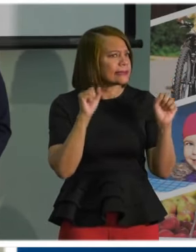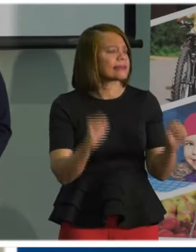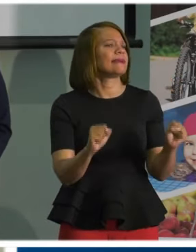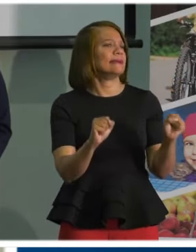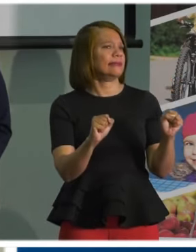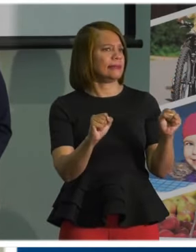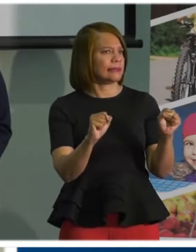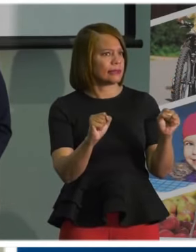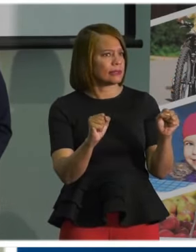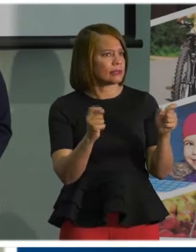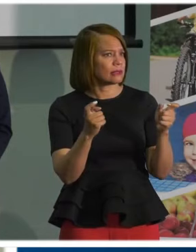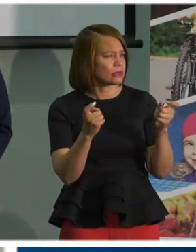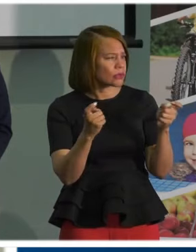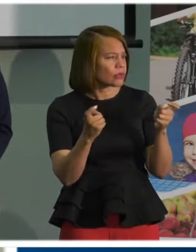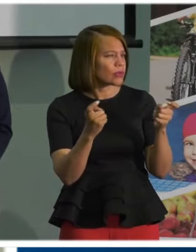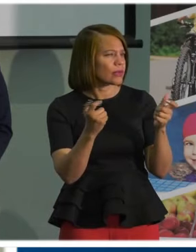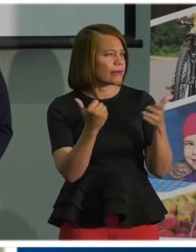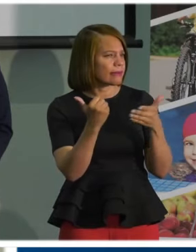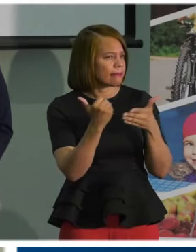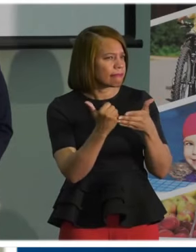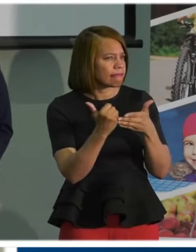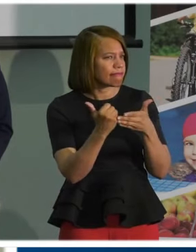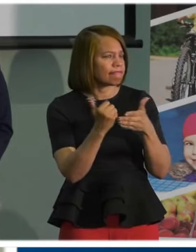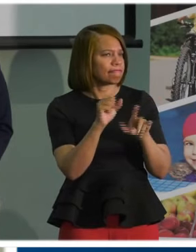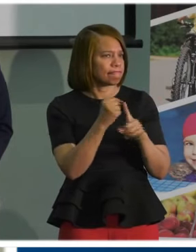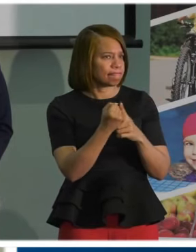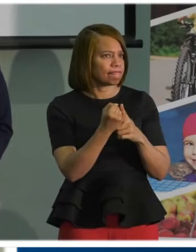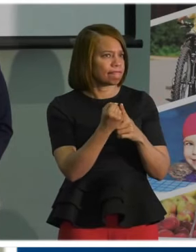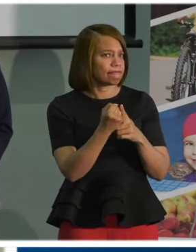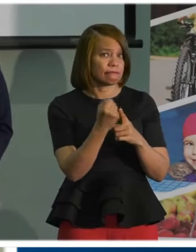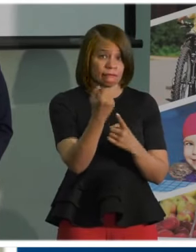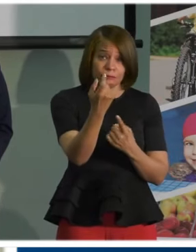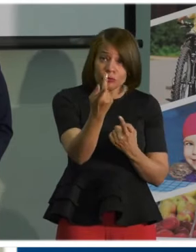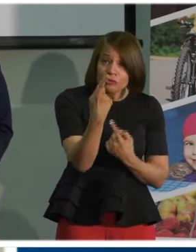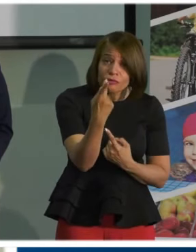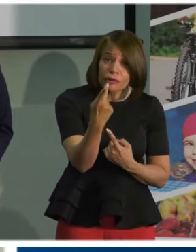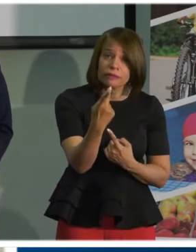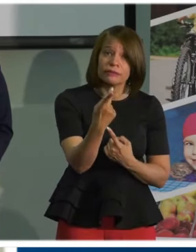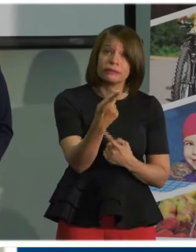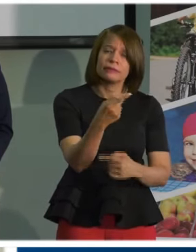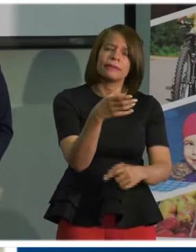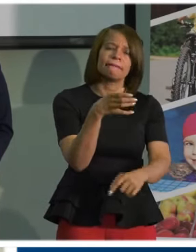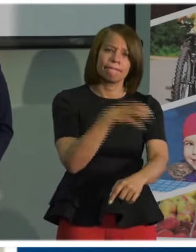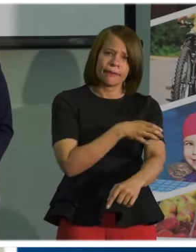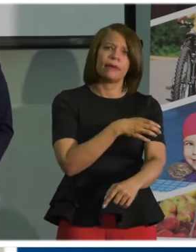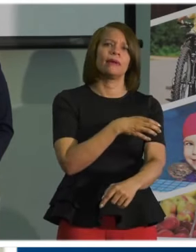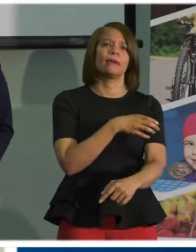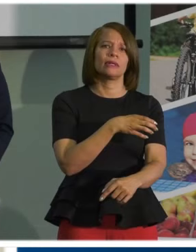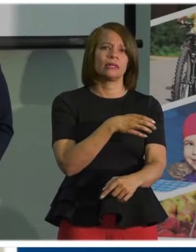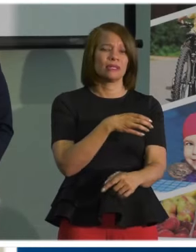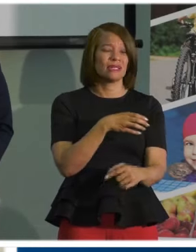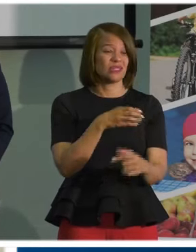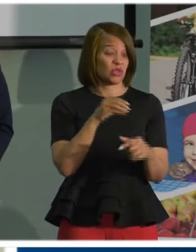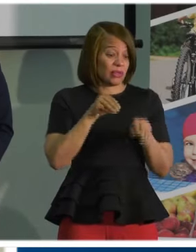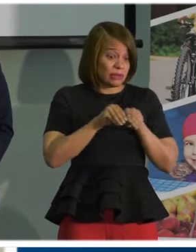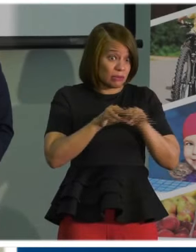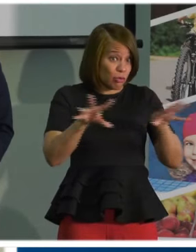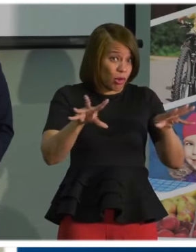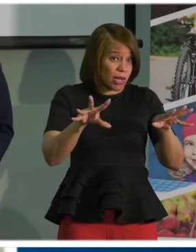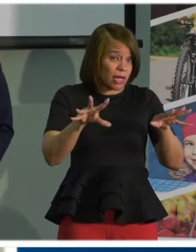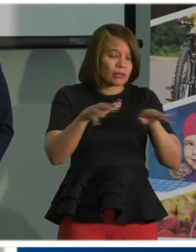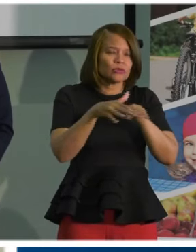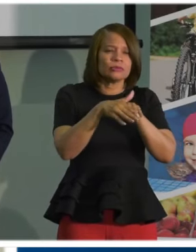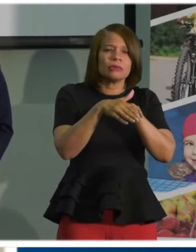over. You and I have the power to slow the spread and protect